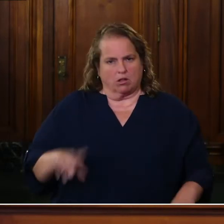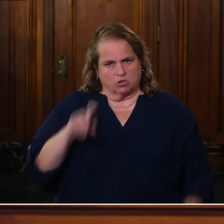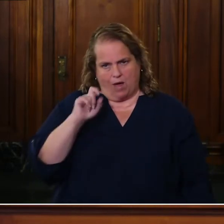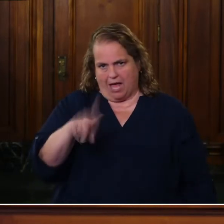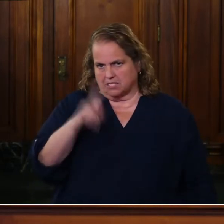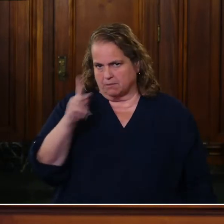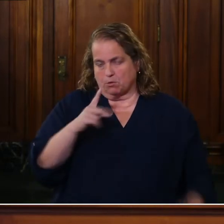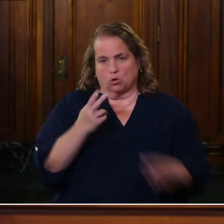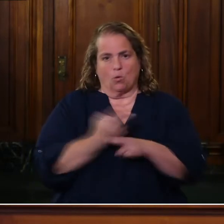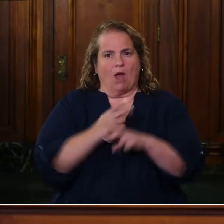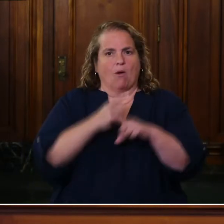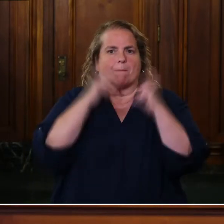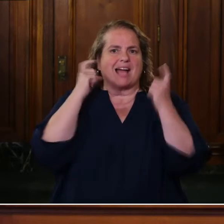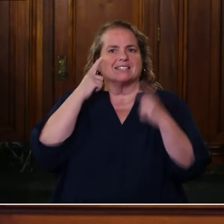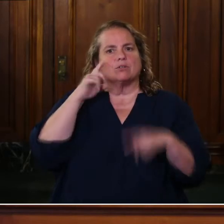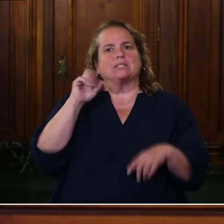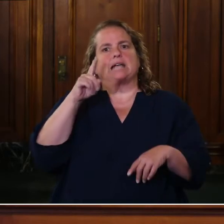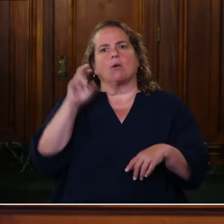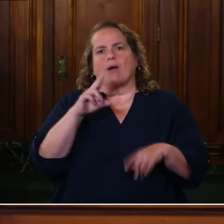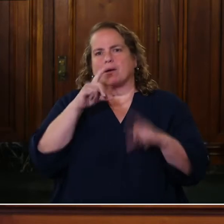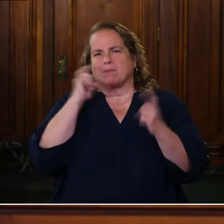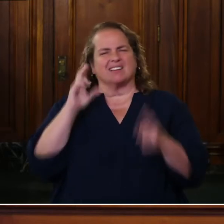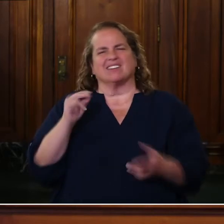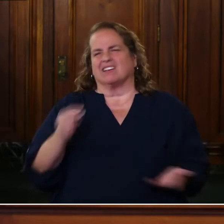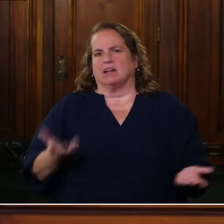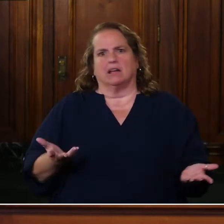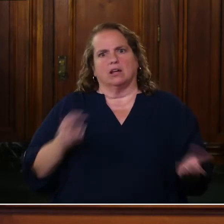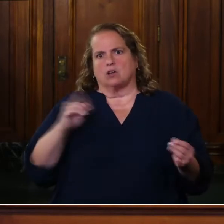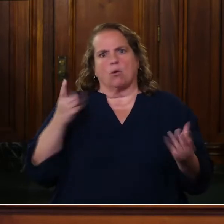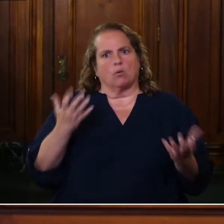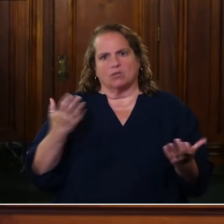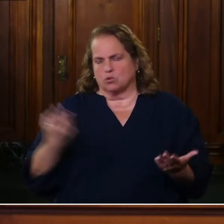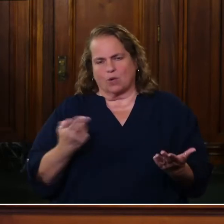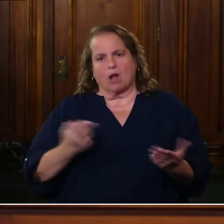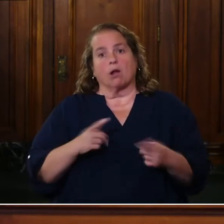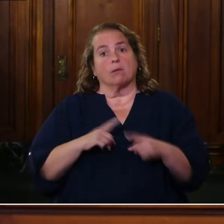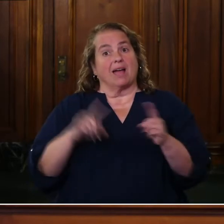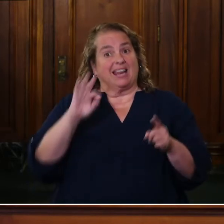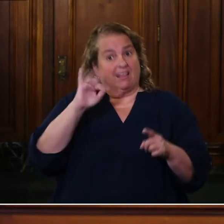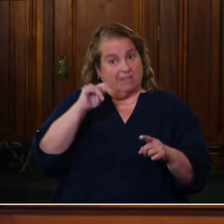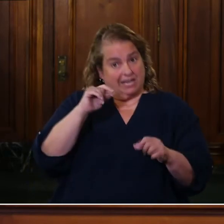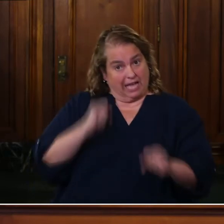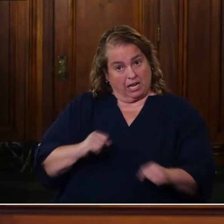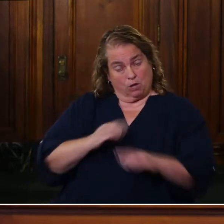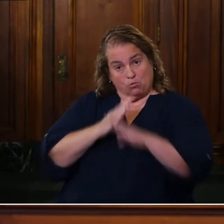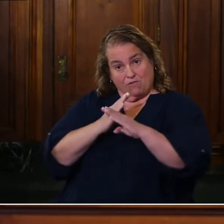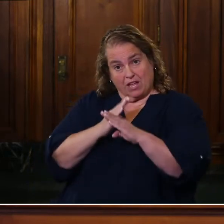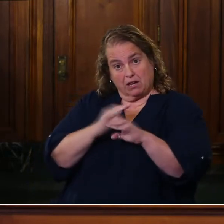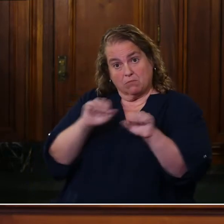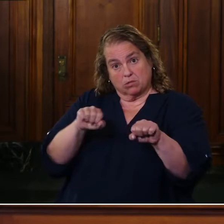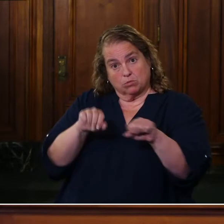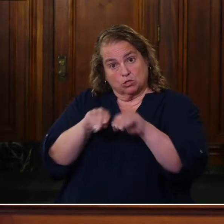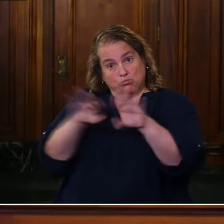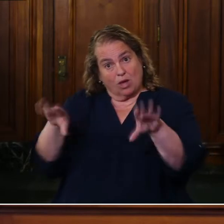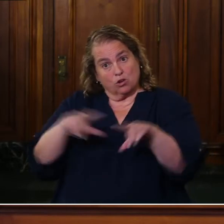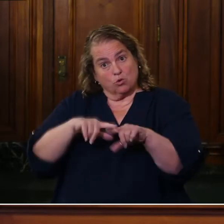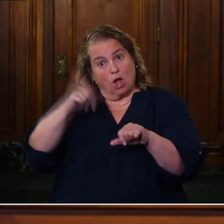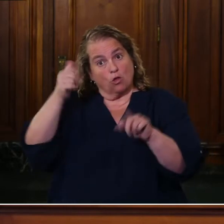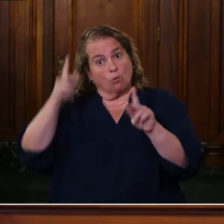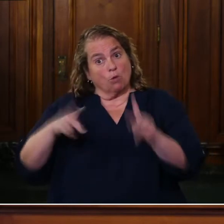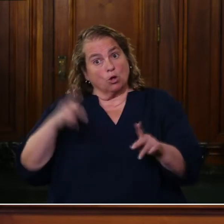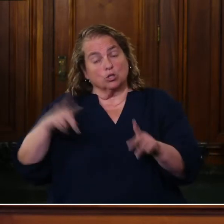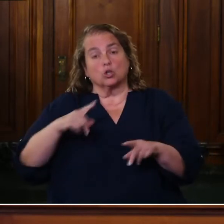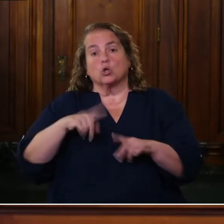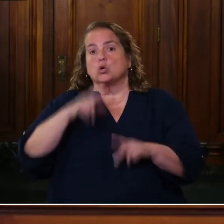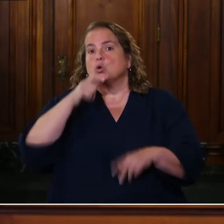does. But as long as I still believe this might prevent me from spreading it to somebody else whose body might not be able to handle this